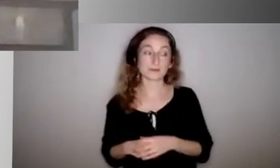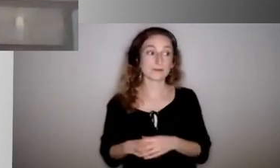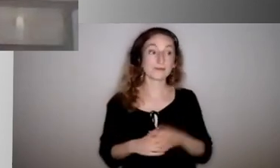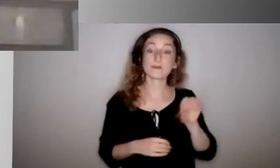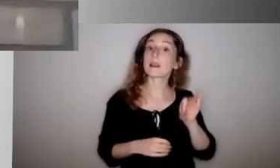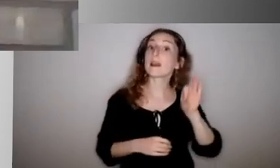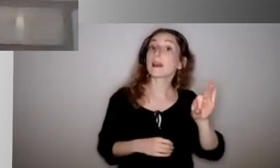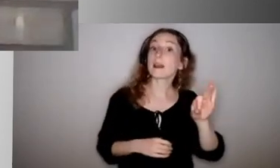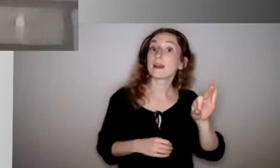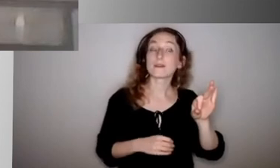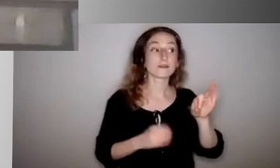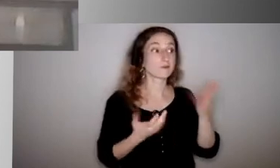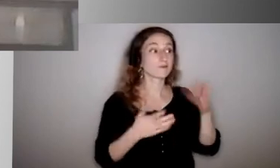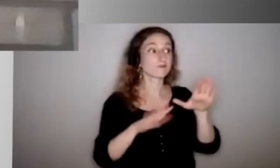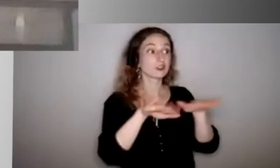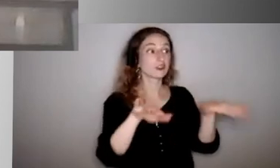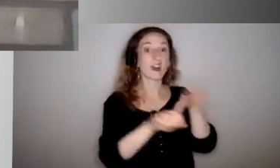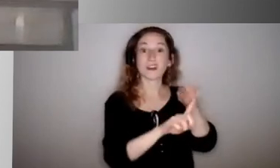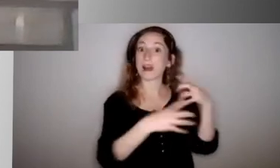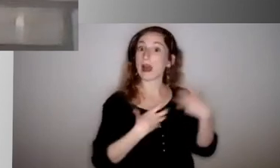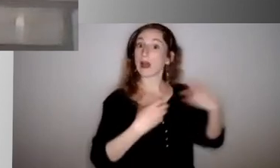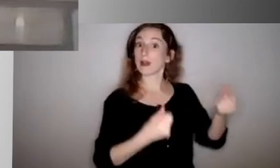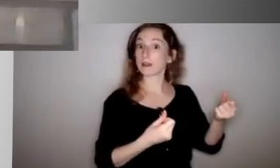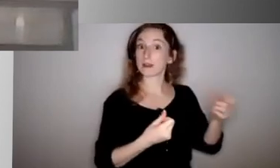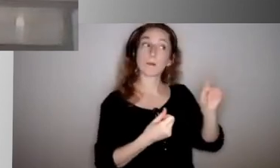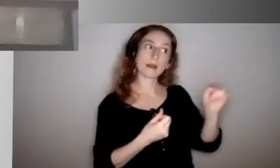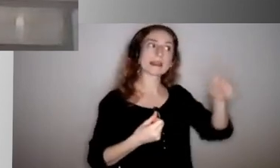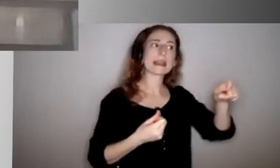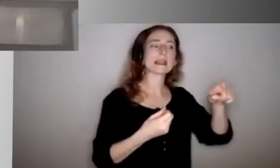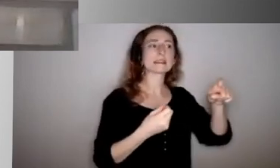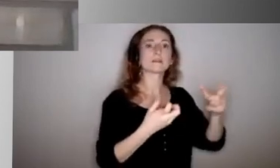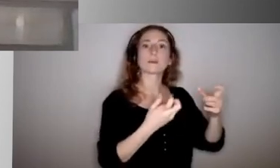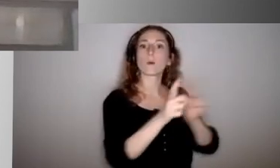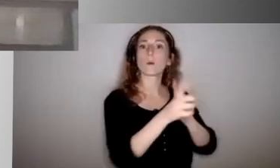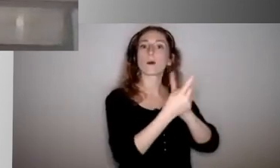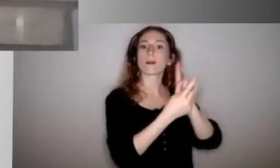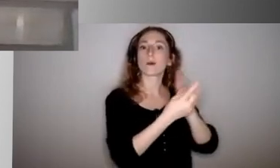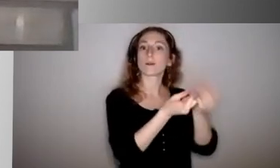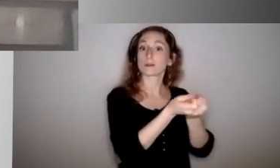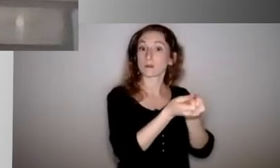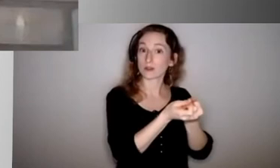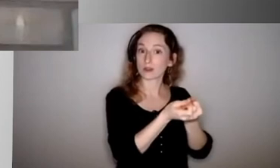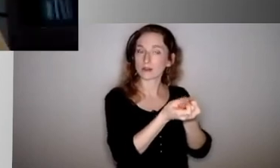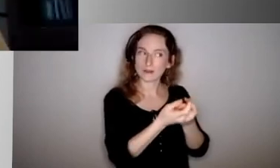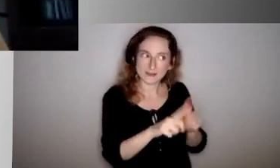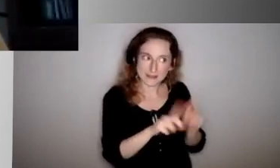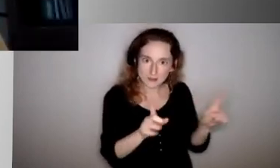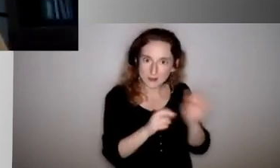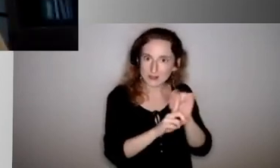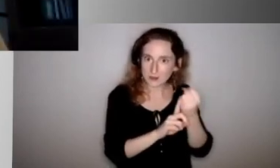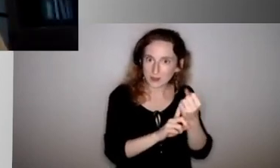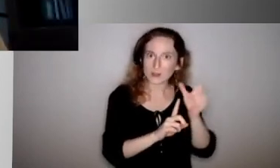-on-one support, I think sending them to school would be a good option. But that's a decision that families need to make and not one